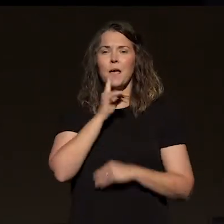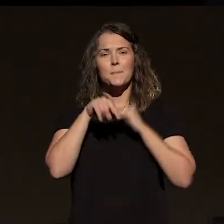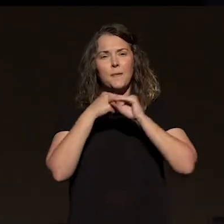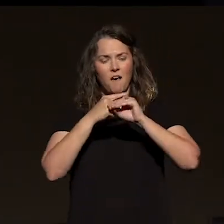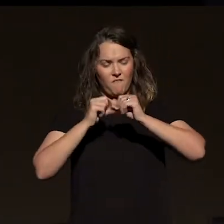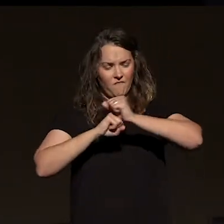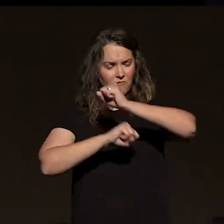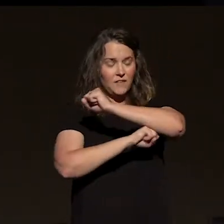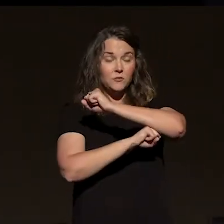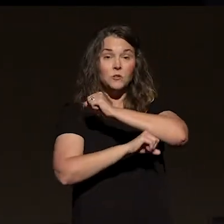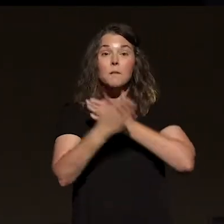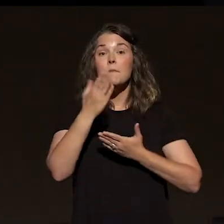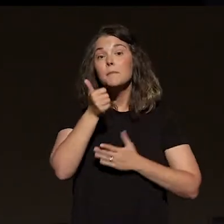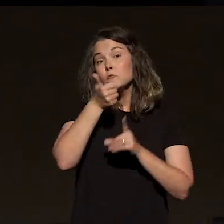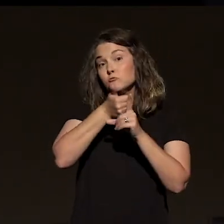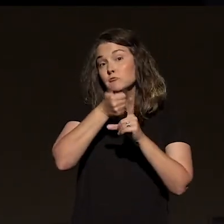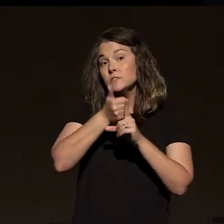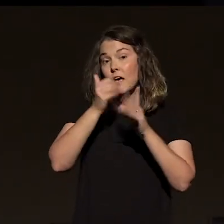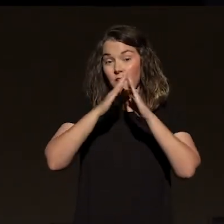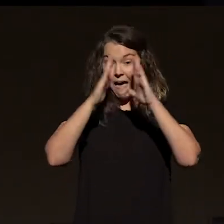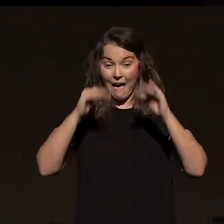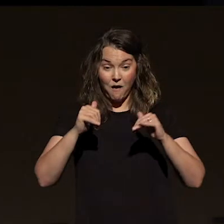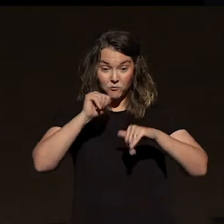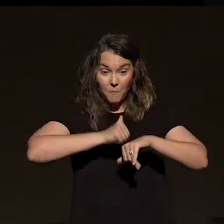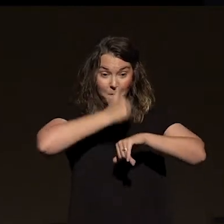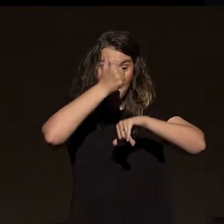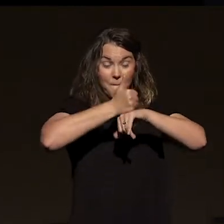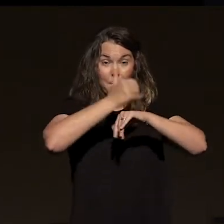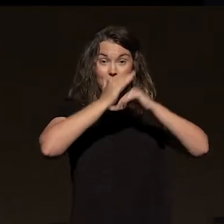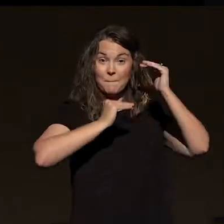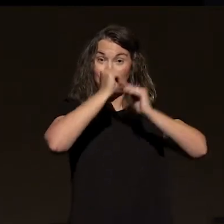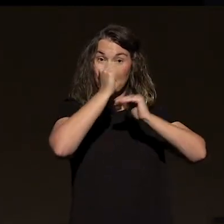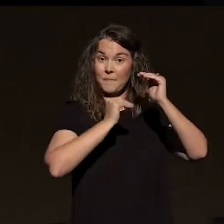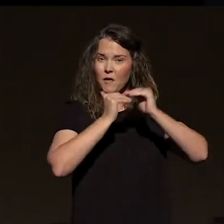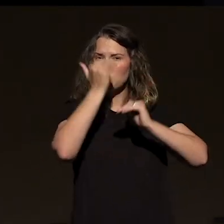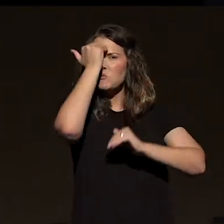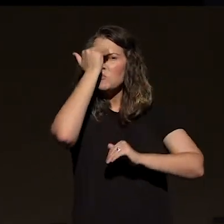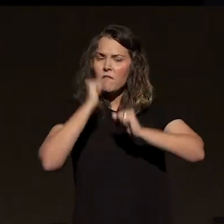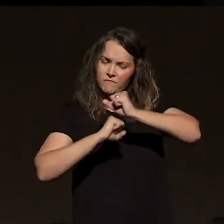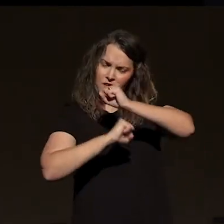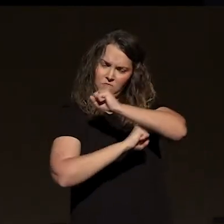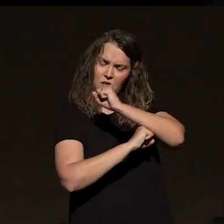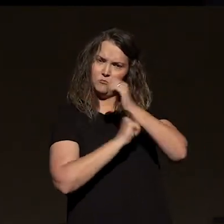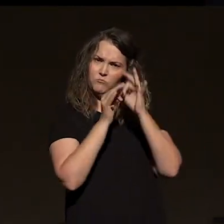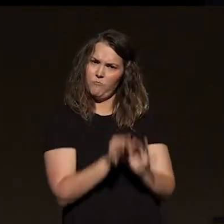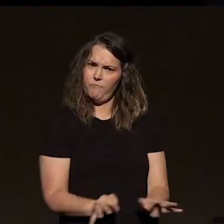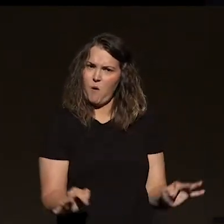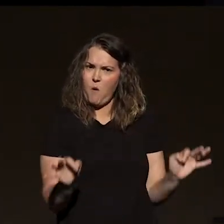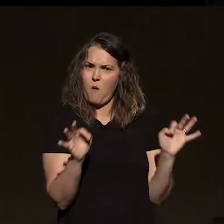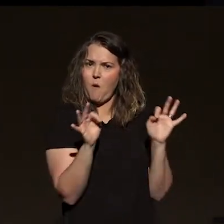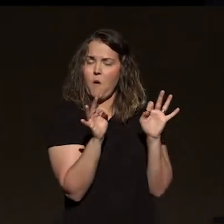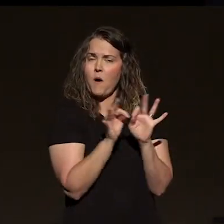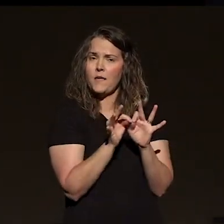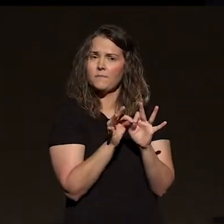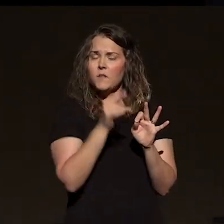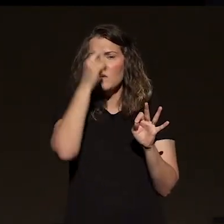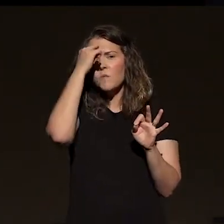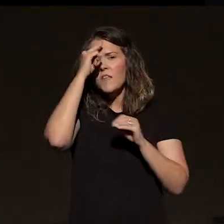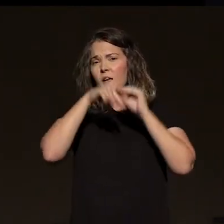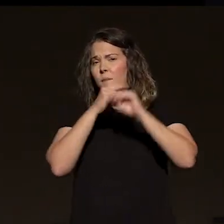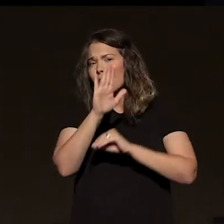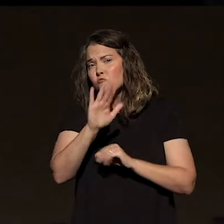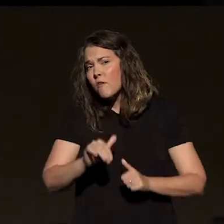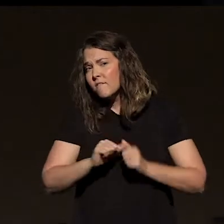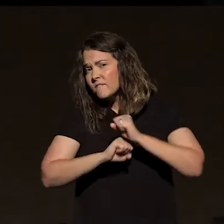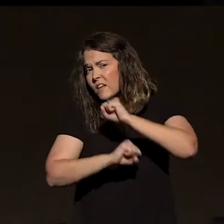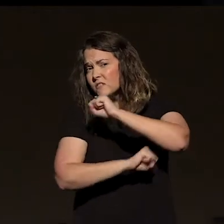you've ever built a house, you know that your foundation truly matters. It's important to have a solid foundation. You don't really think about your